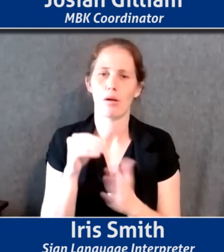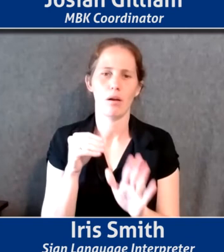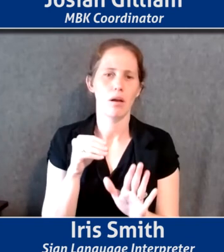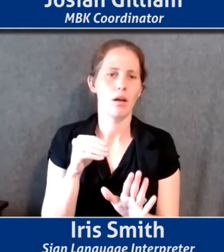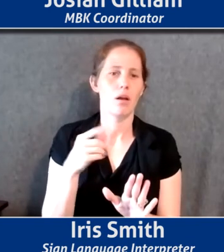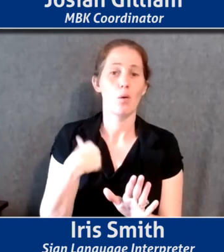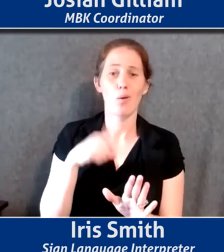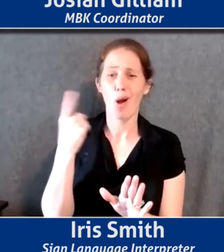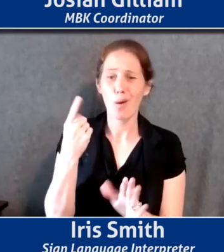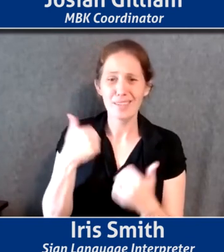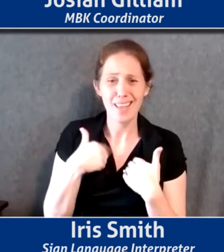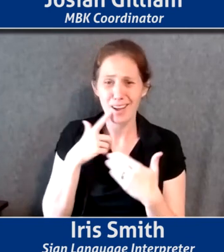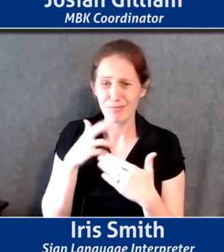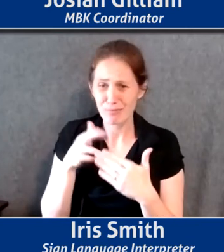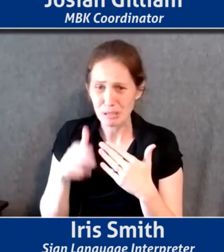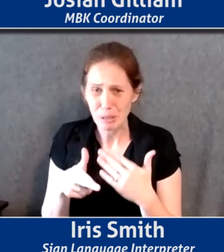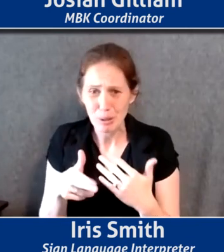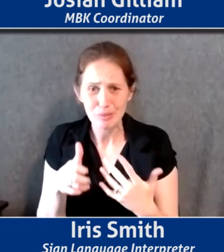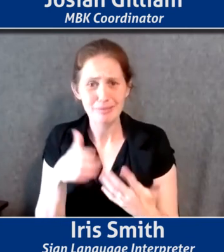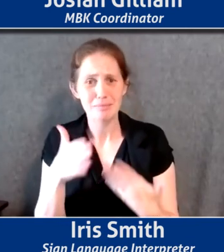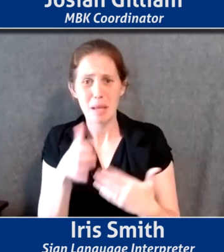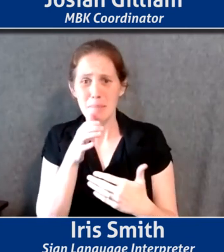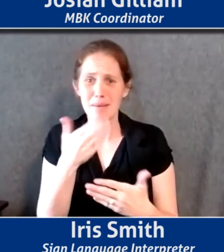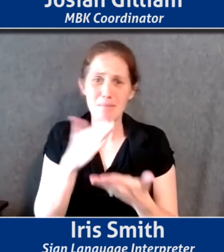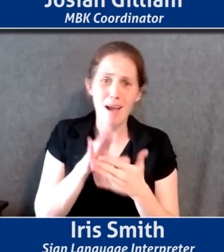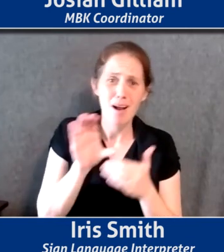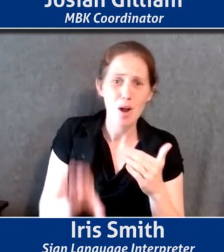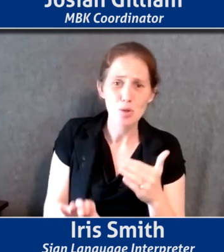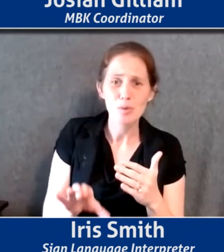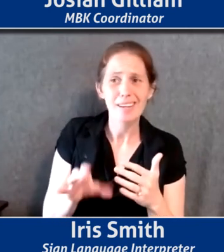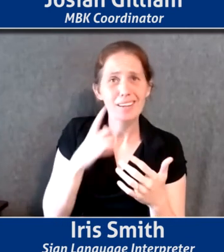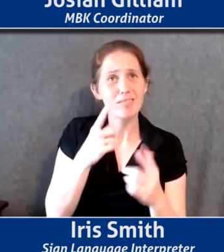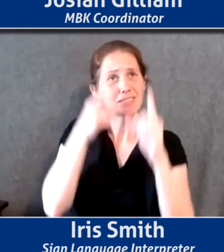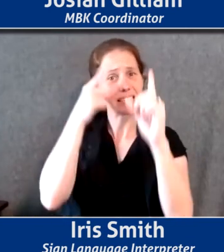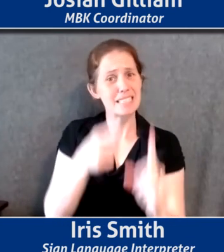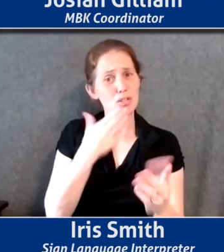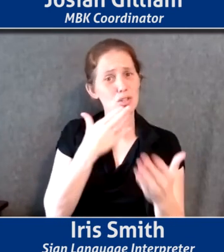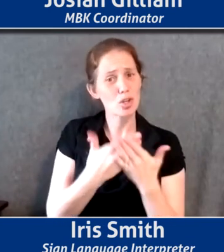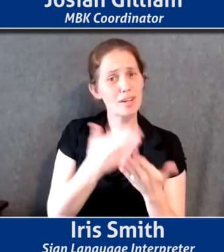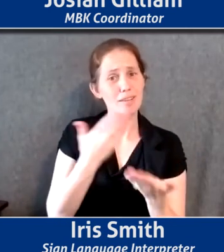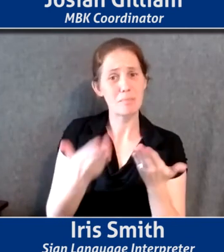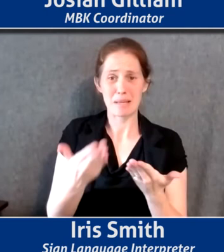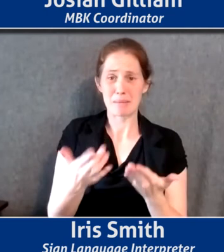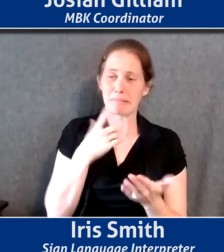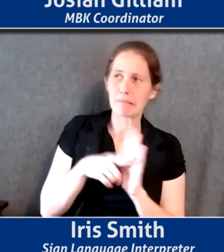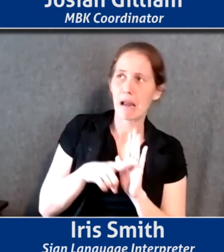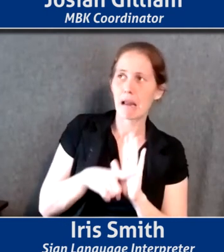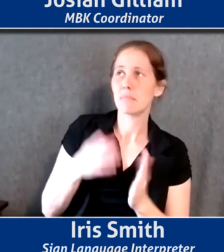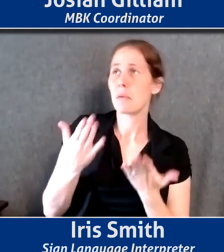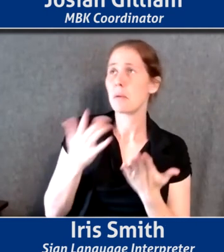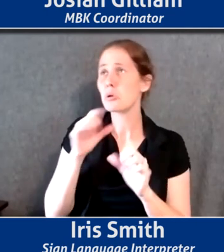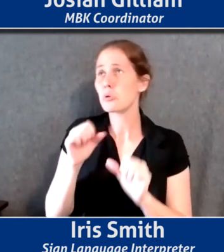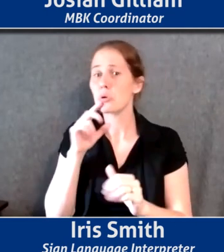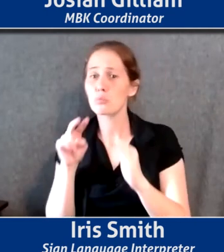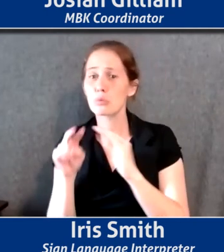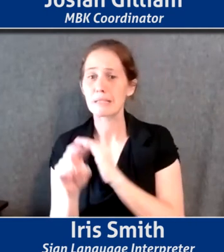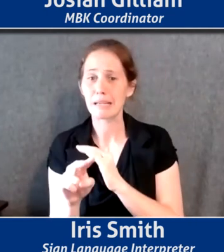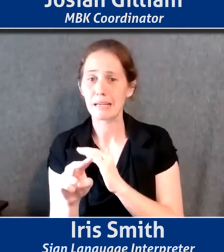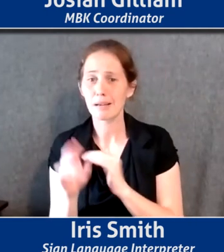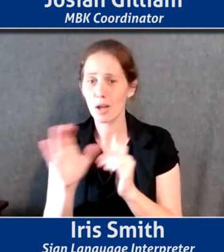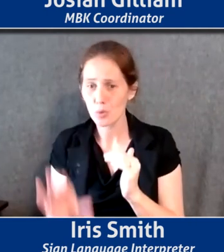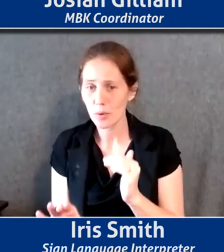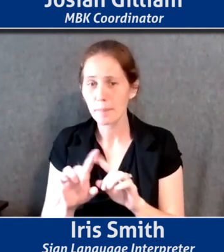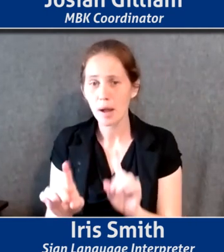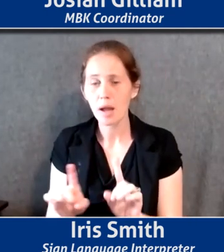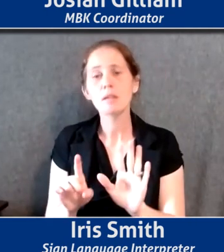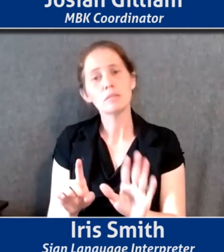consequences, even from the best of intentions. Um, and there may be some consequences that we should have been able to predict. Um, but so